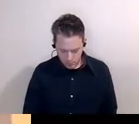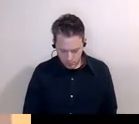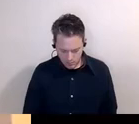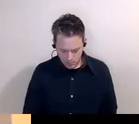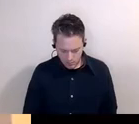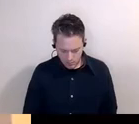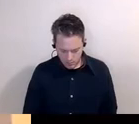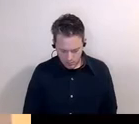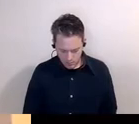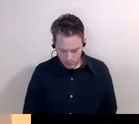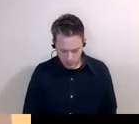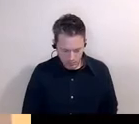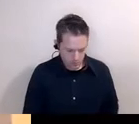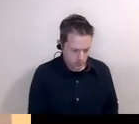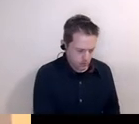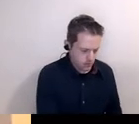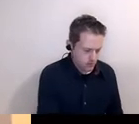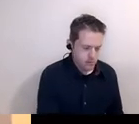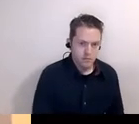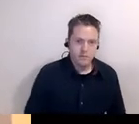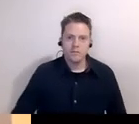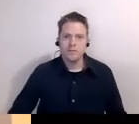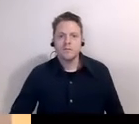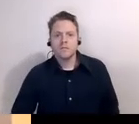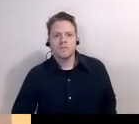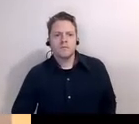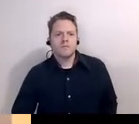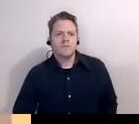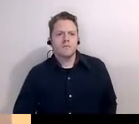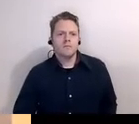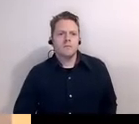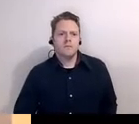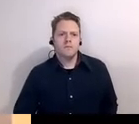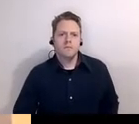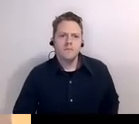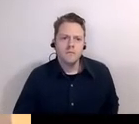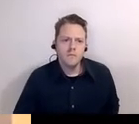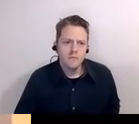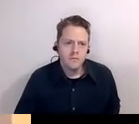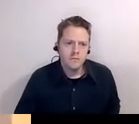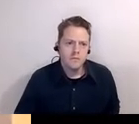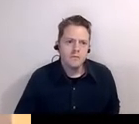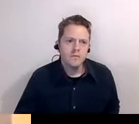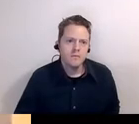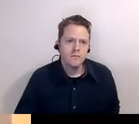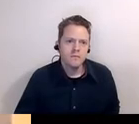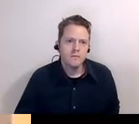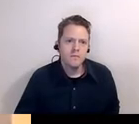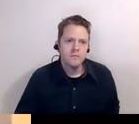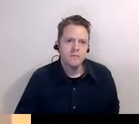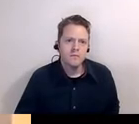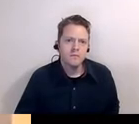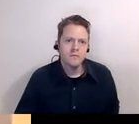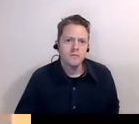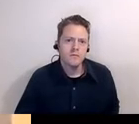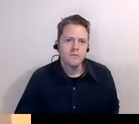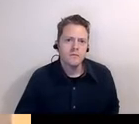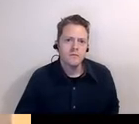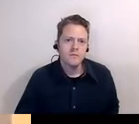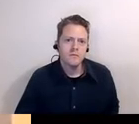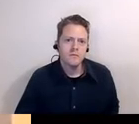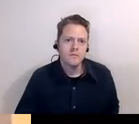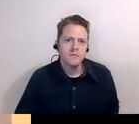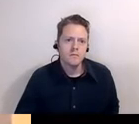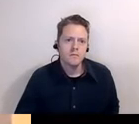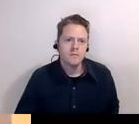land i have a question yeah there's um nils scudra uh nils i'm so